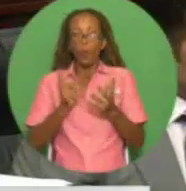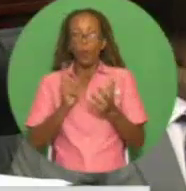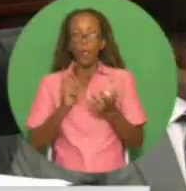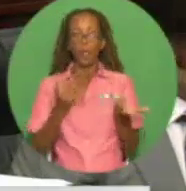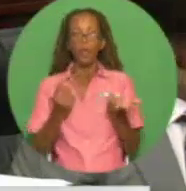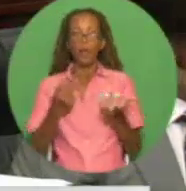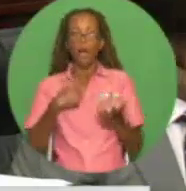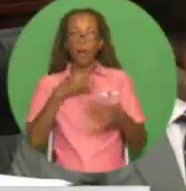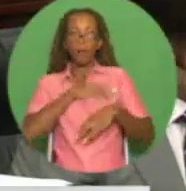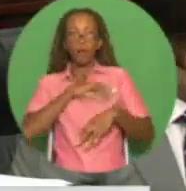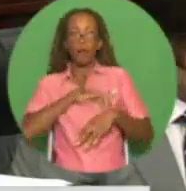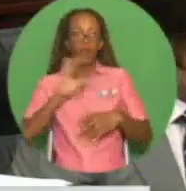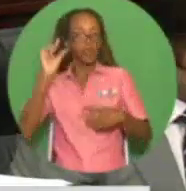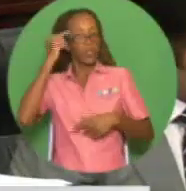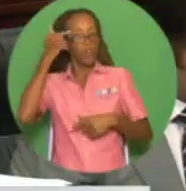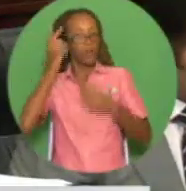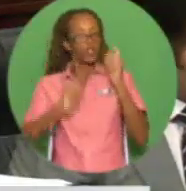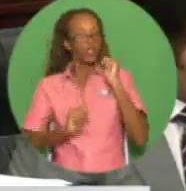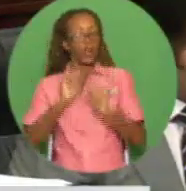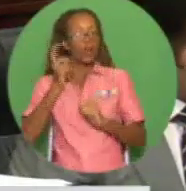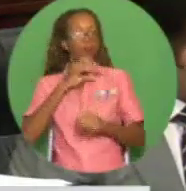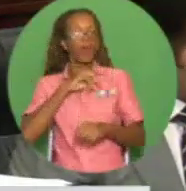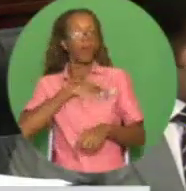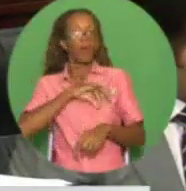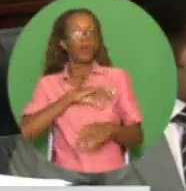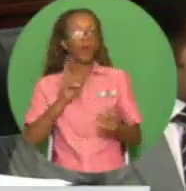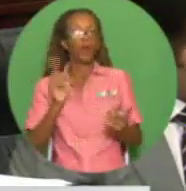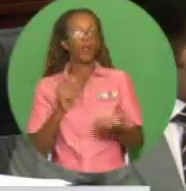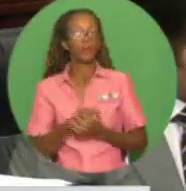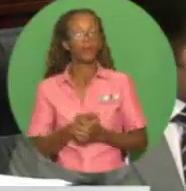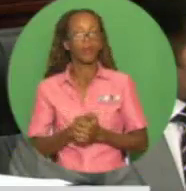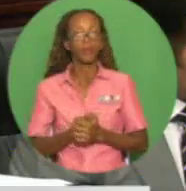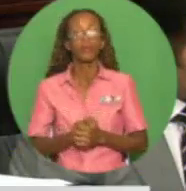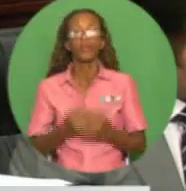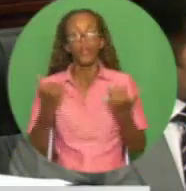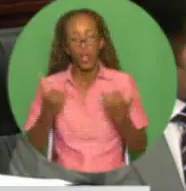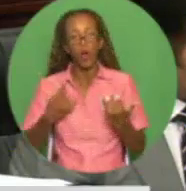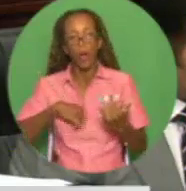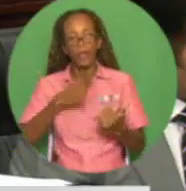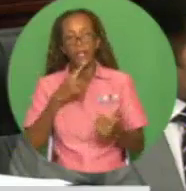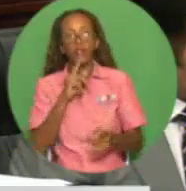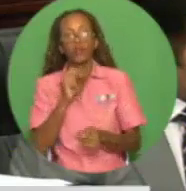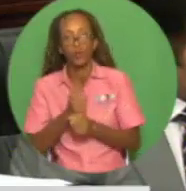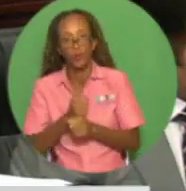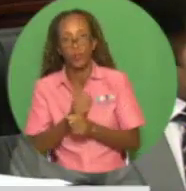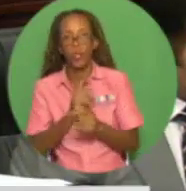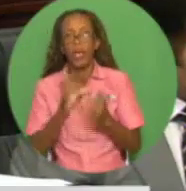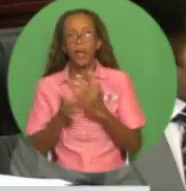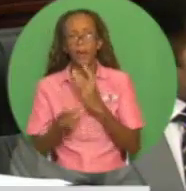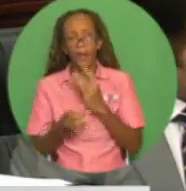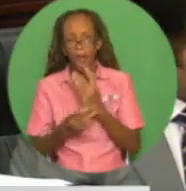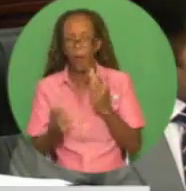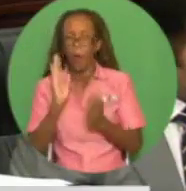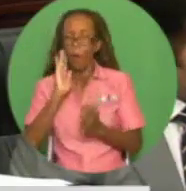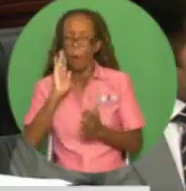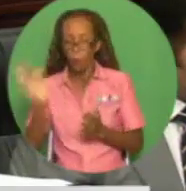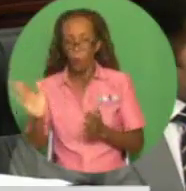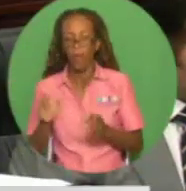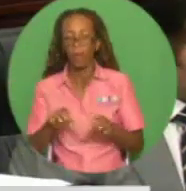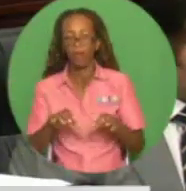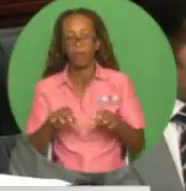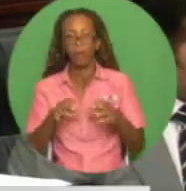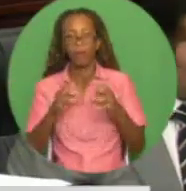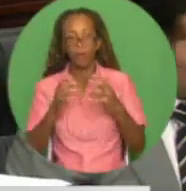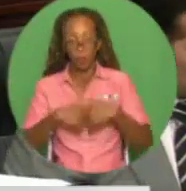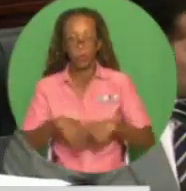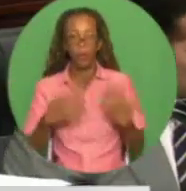Notwithstanding self-serving and uninformed commentary, the truth is that Petrotrin is tottering on the brink. Action